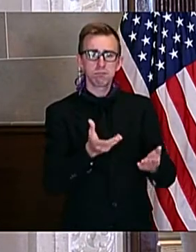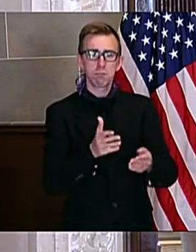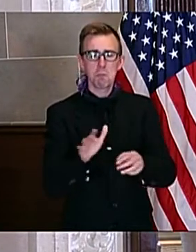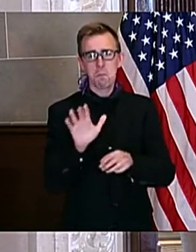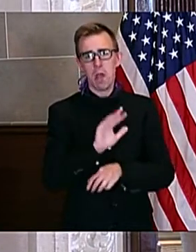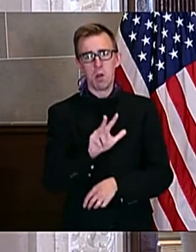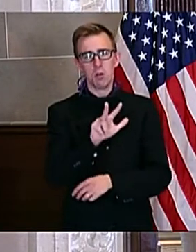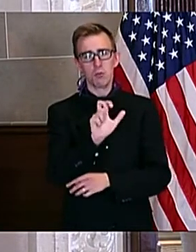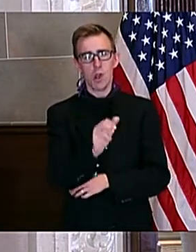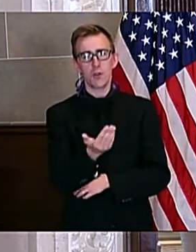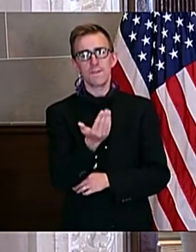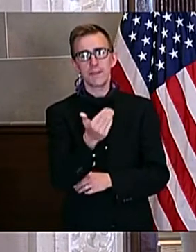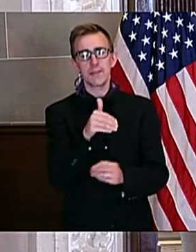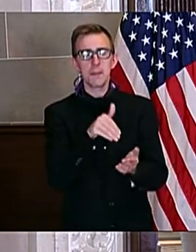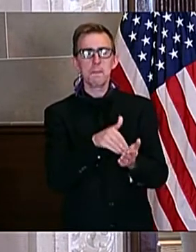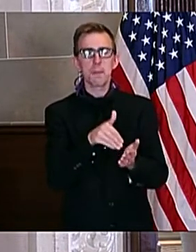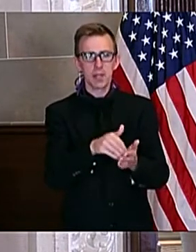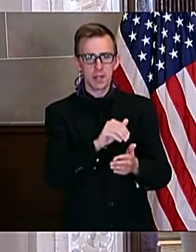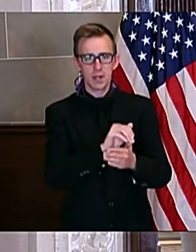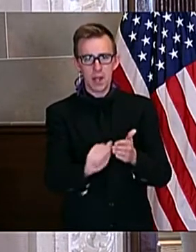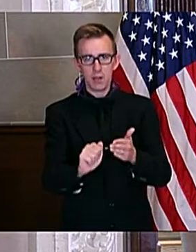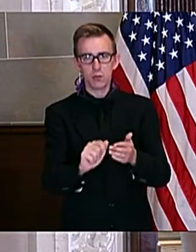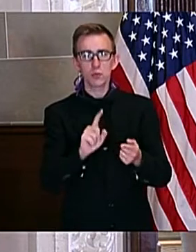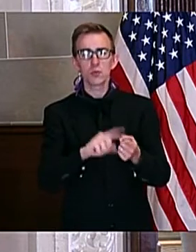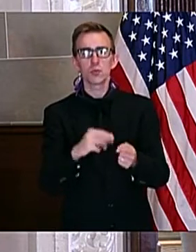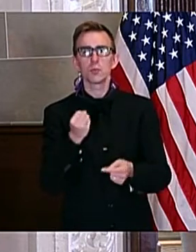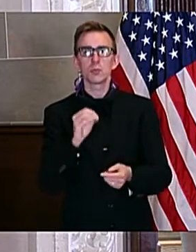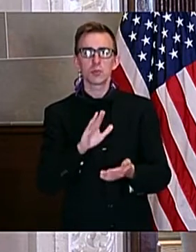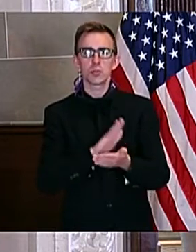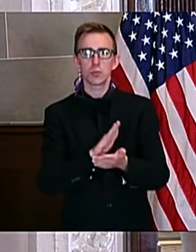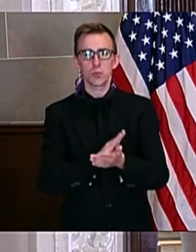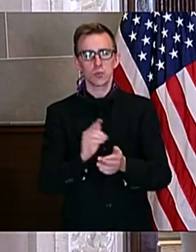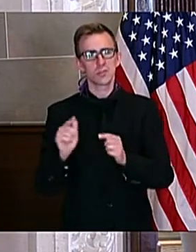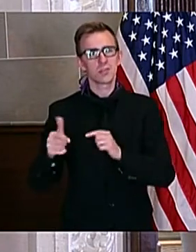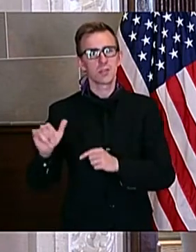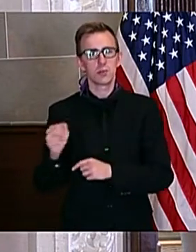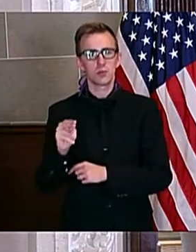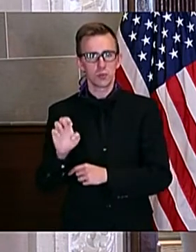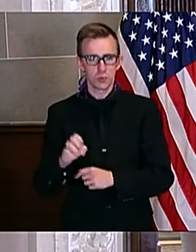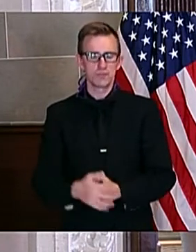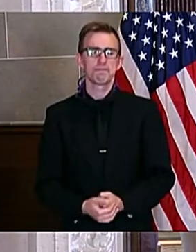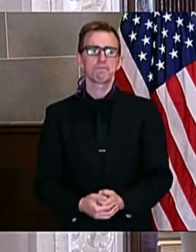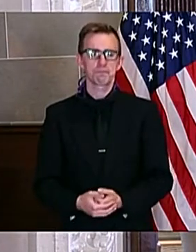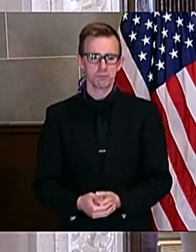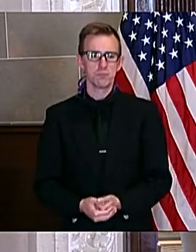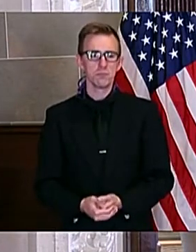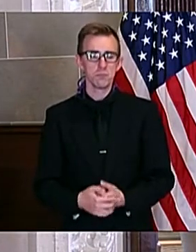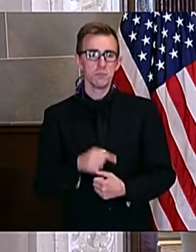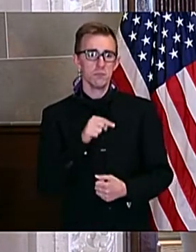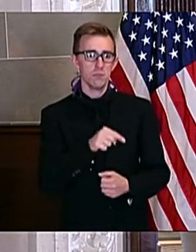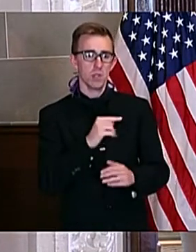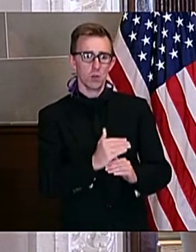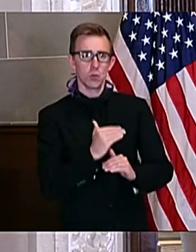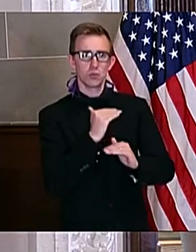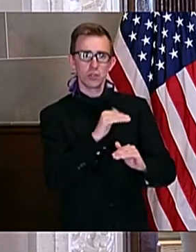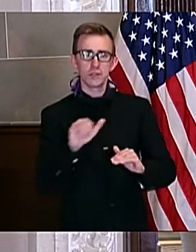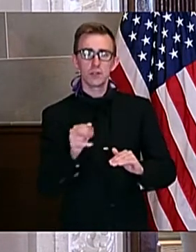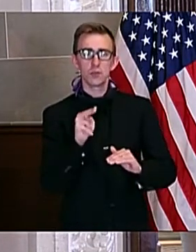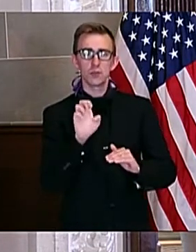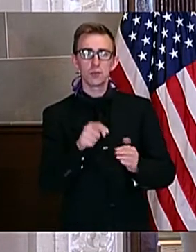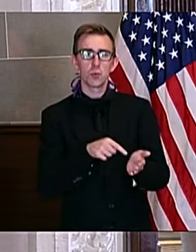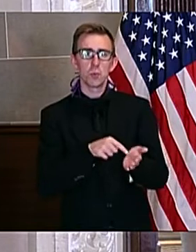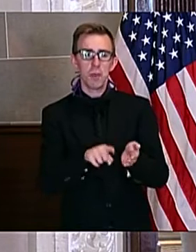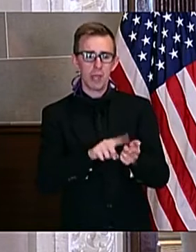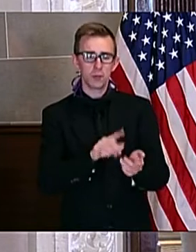$315 million to Missouri schools in June. With these restrictions, our June payment to